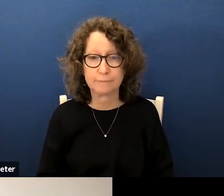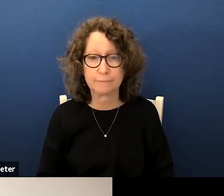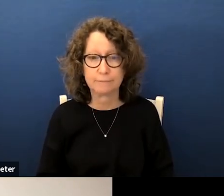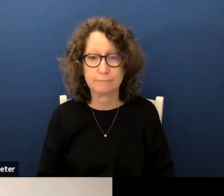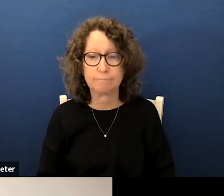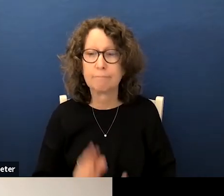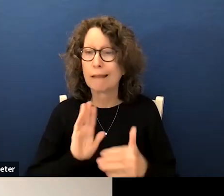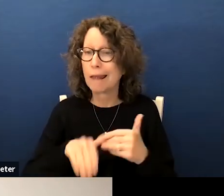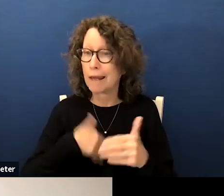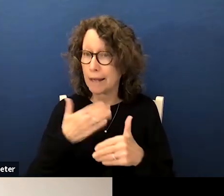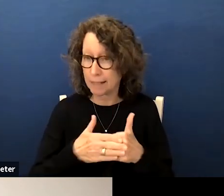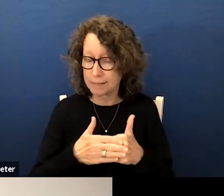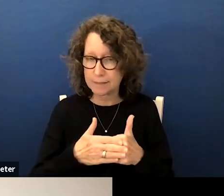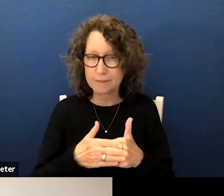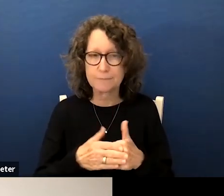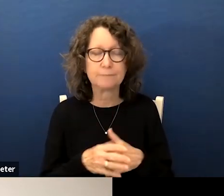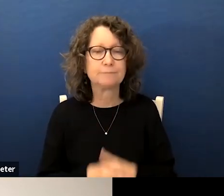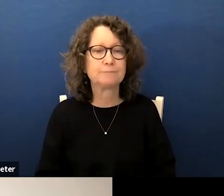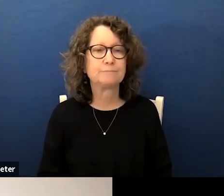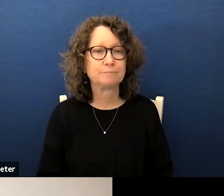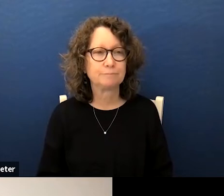next up